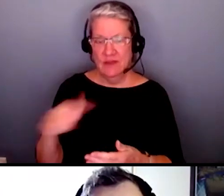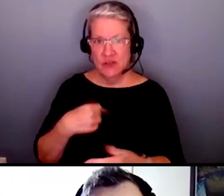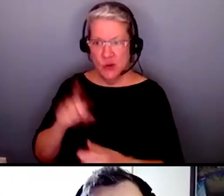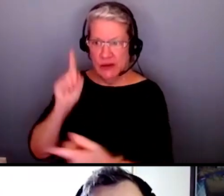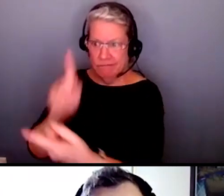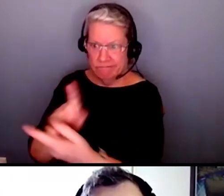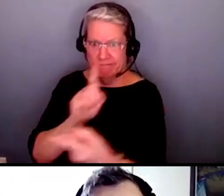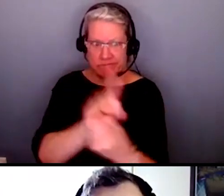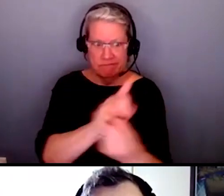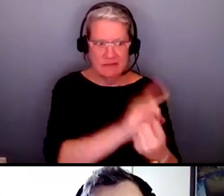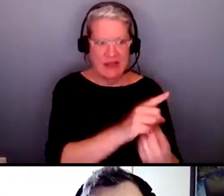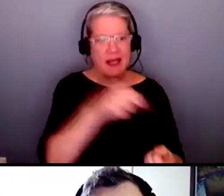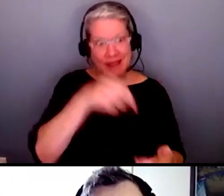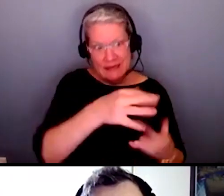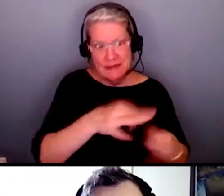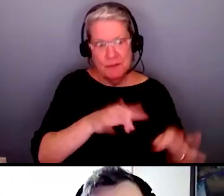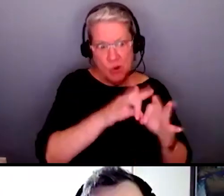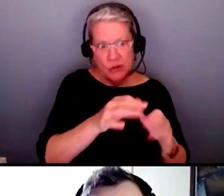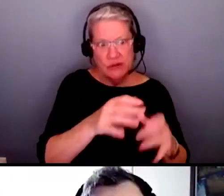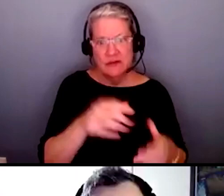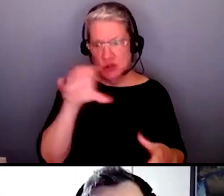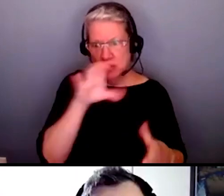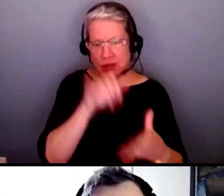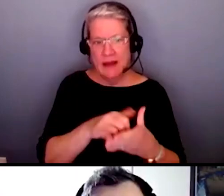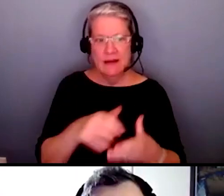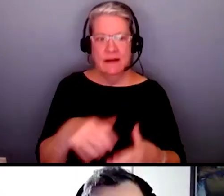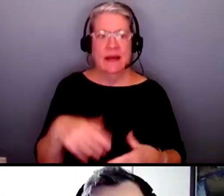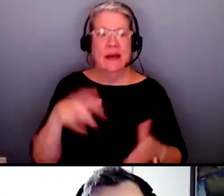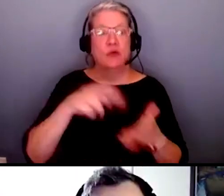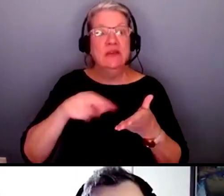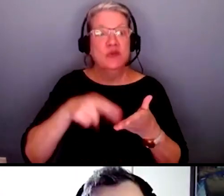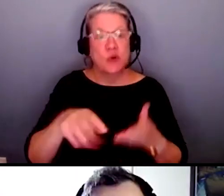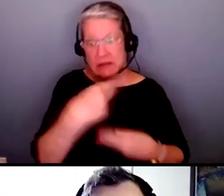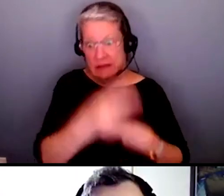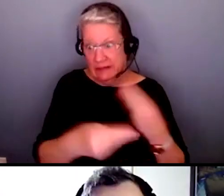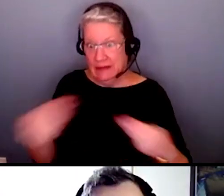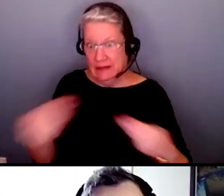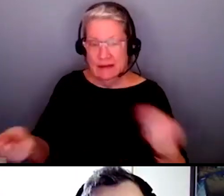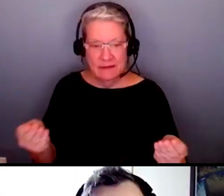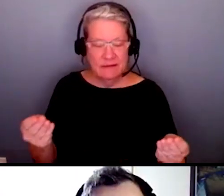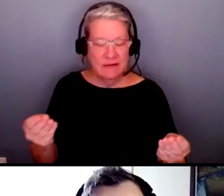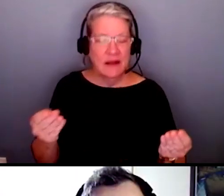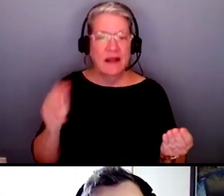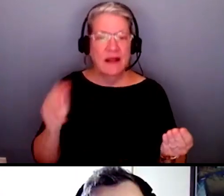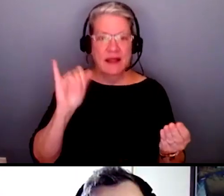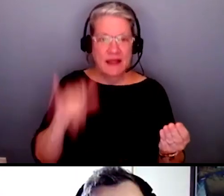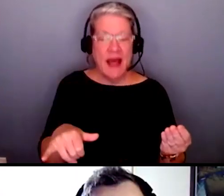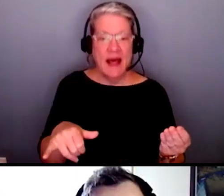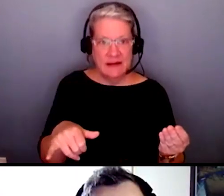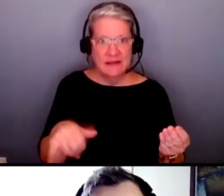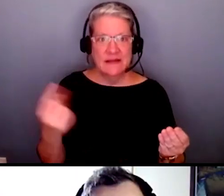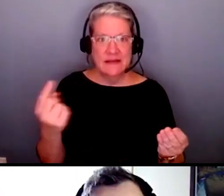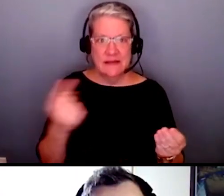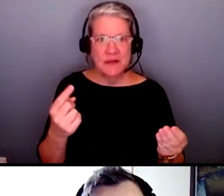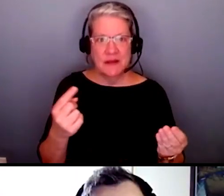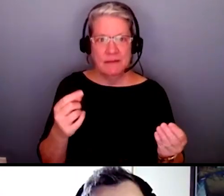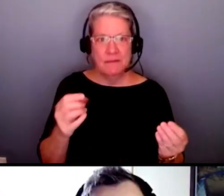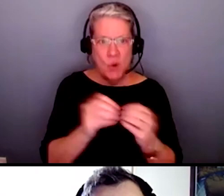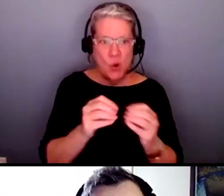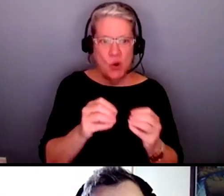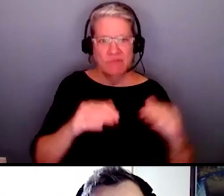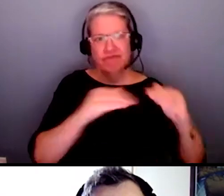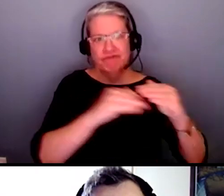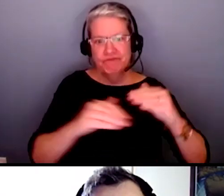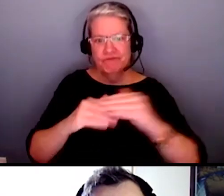it's critical to do and not only that but here are some resources that can be provided to medical schools to